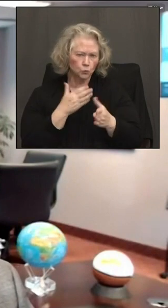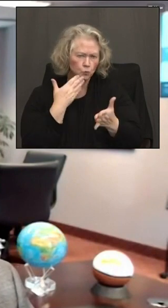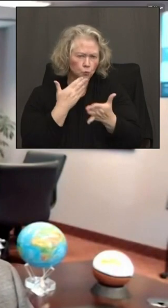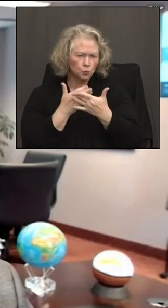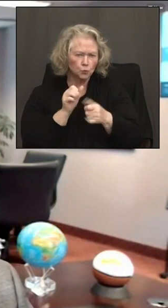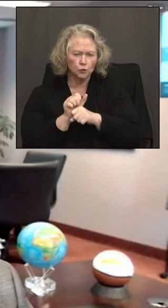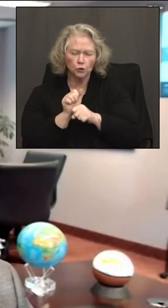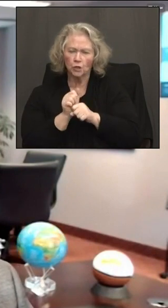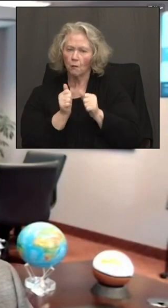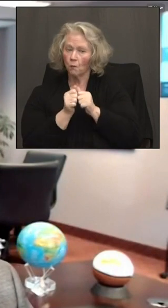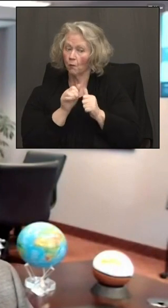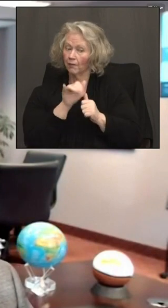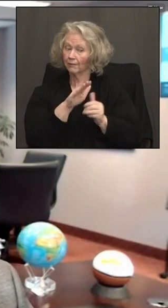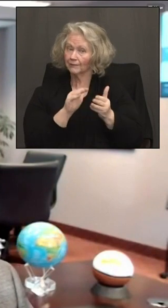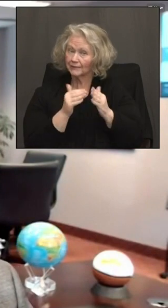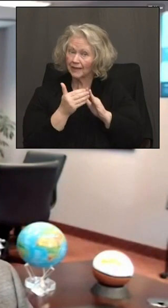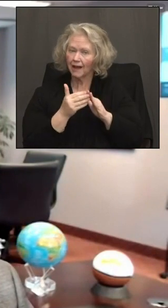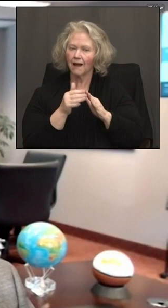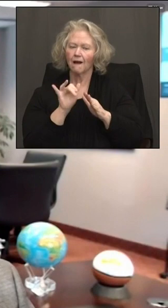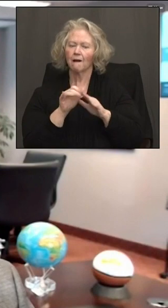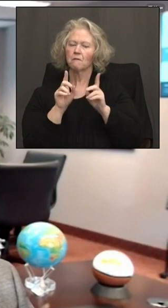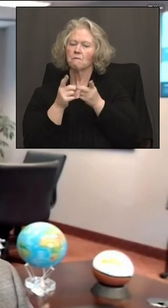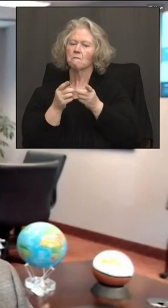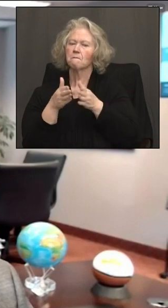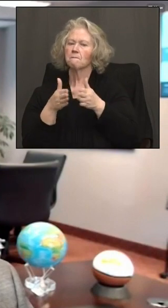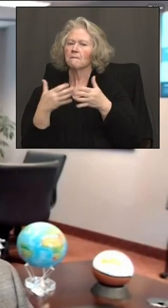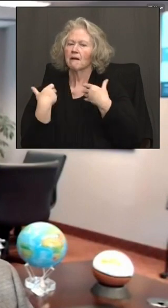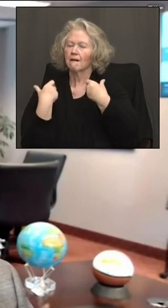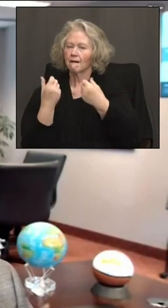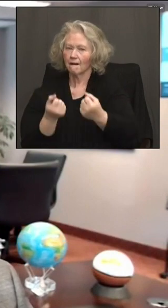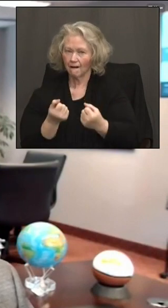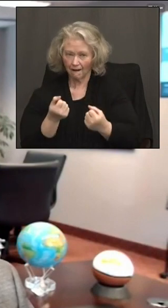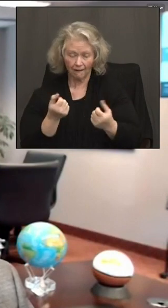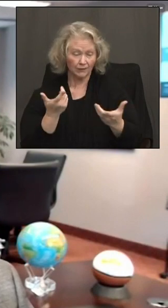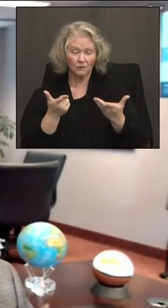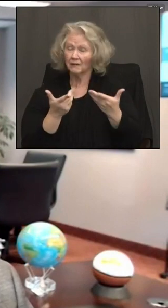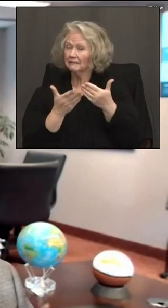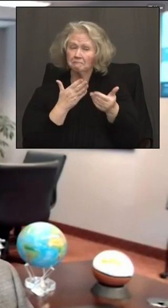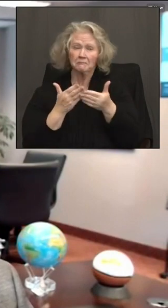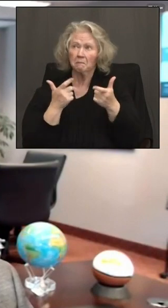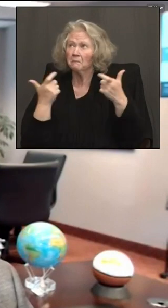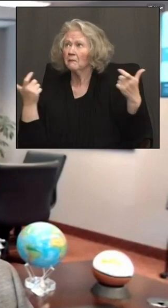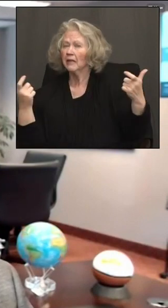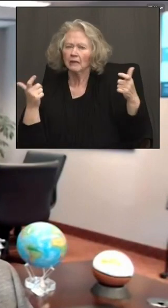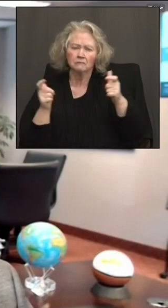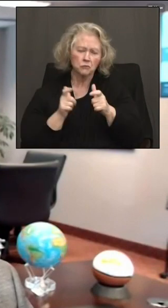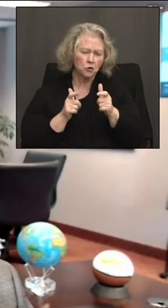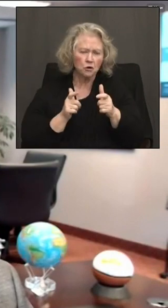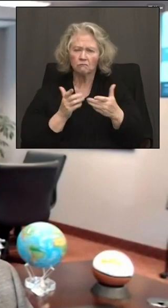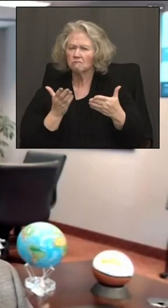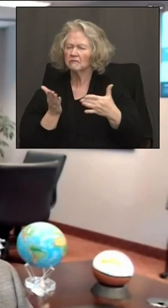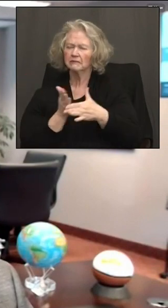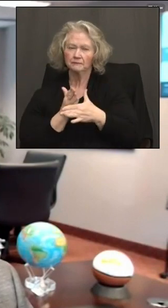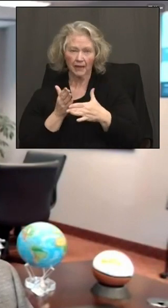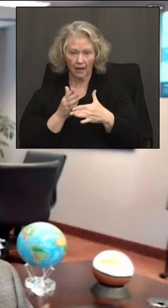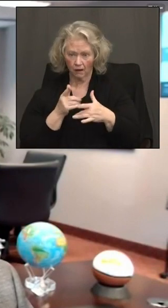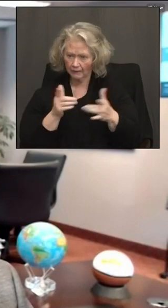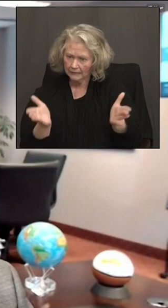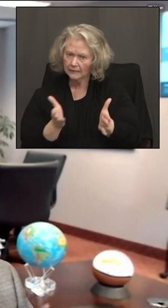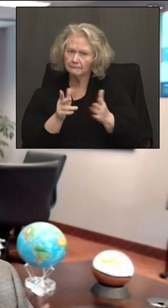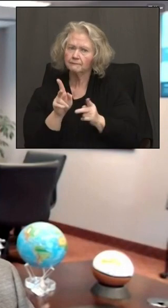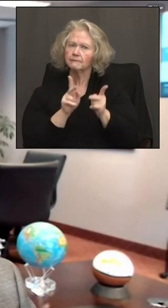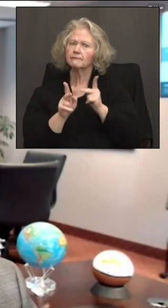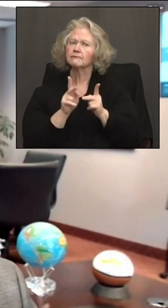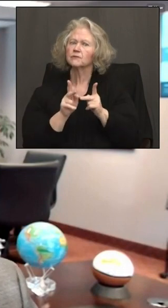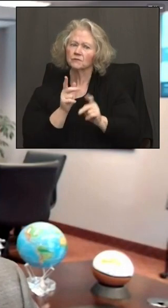with the town and Department of Public Health. So there's there's things that could be done, whether you're a big company, a little company, a medium sized company to get your employees vaccinated.